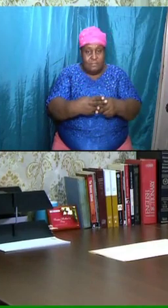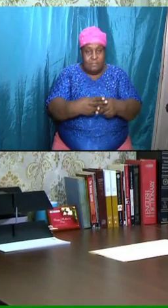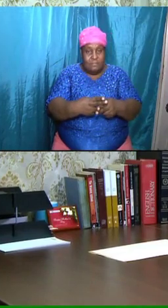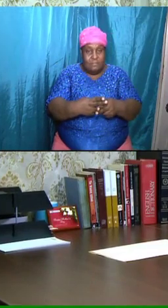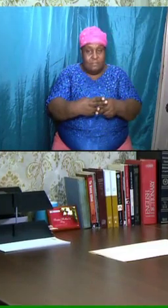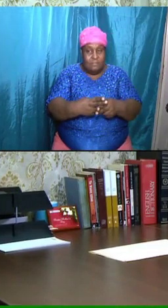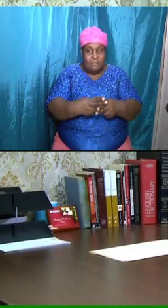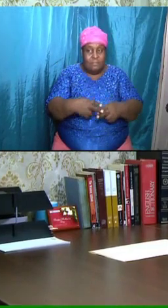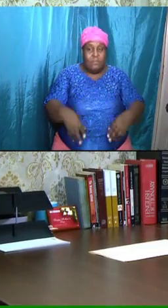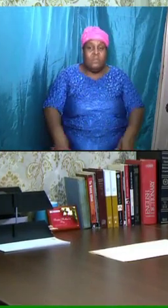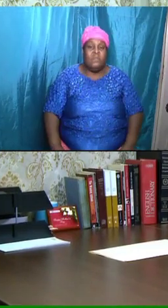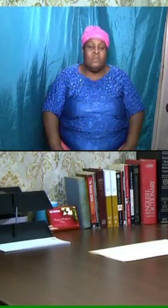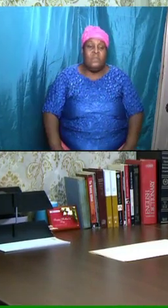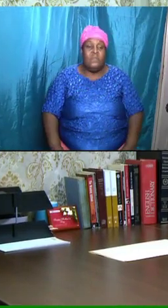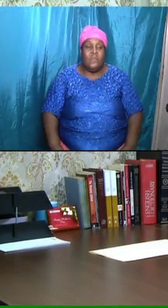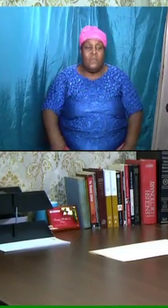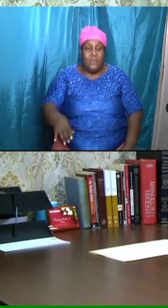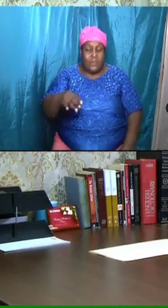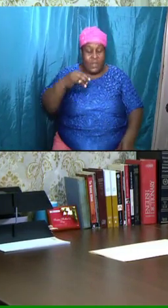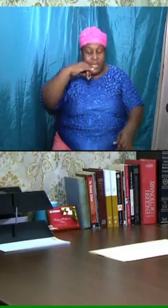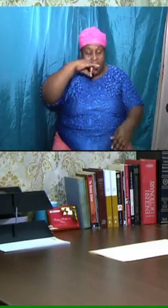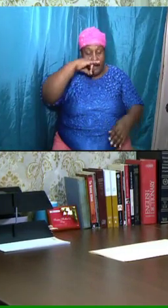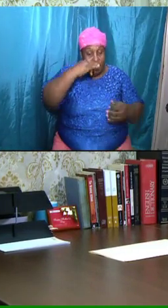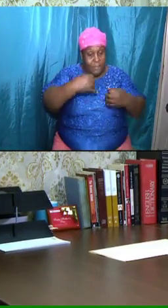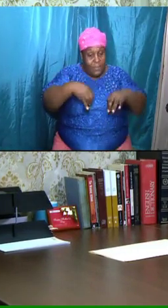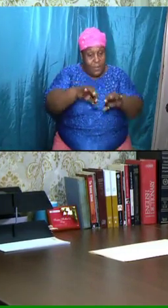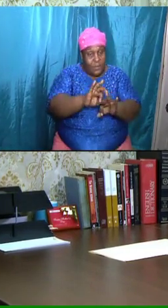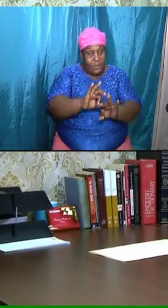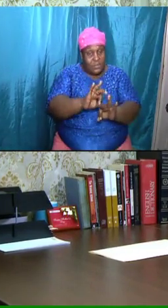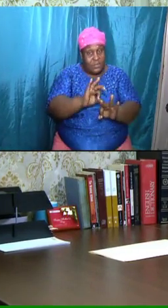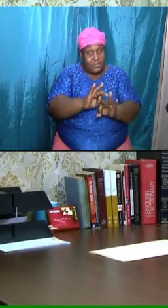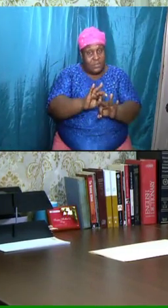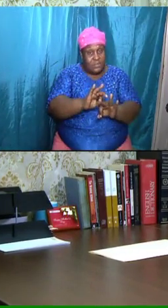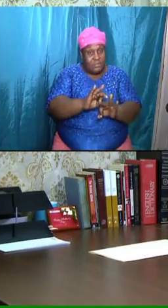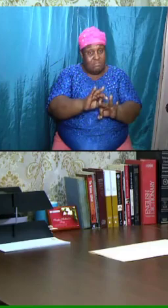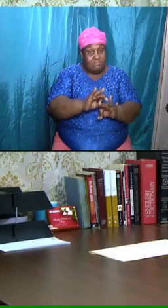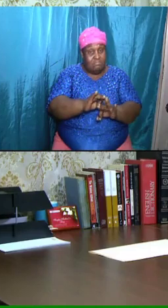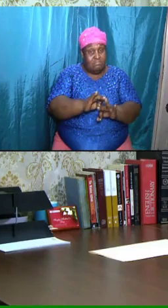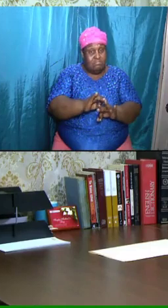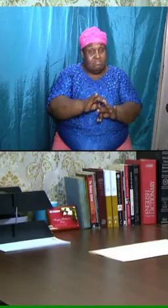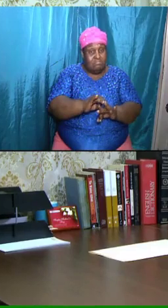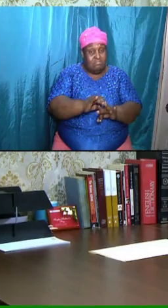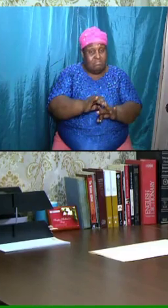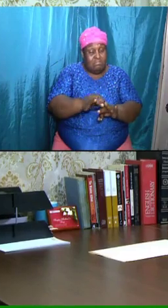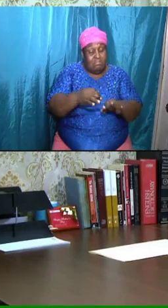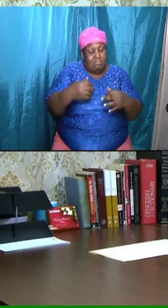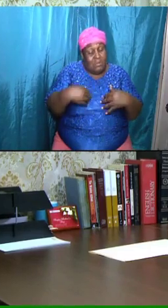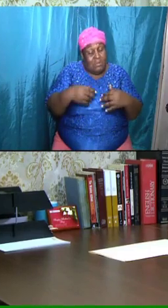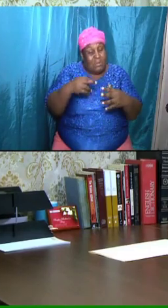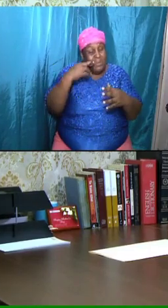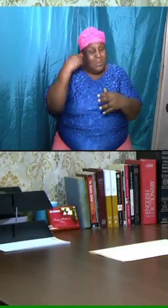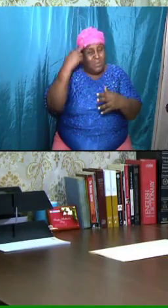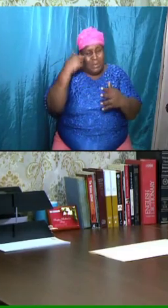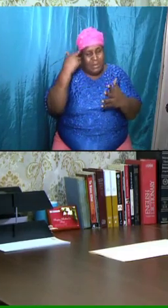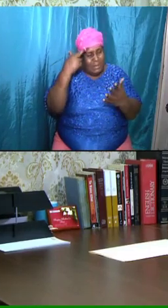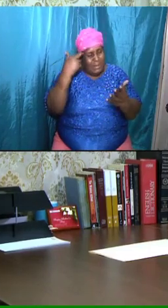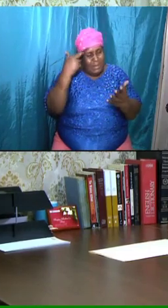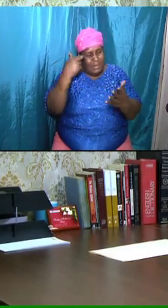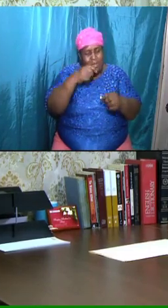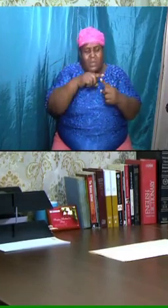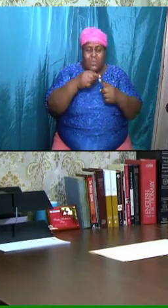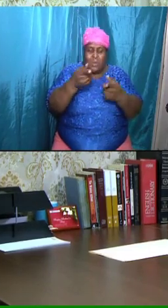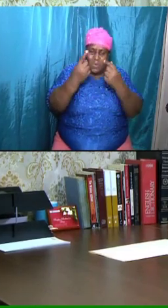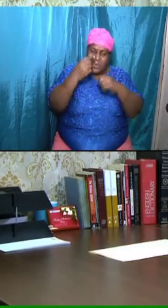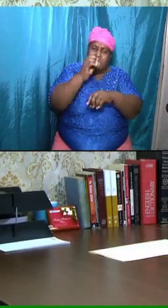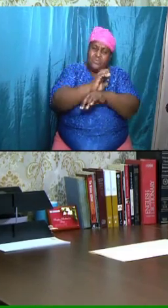It is important that we start to recognize that when it comes to the